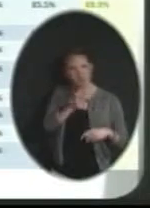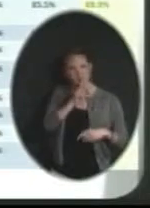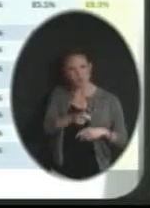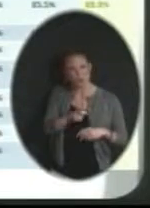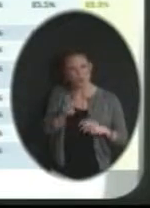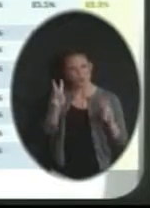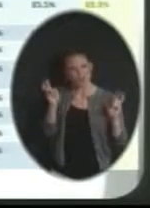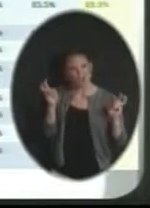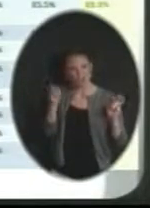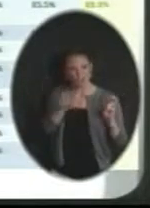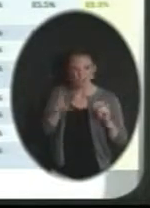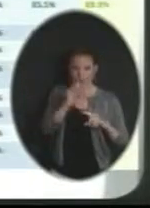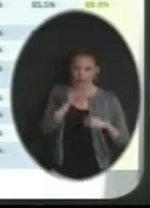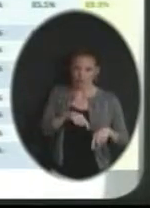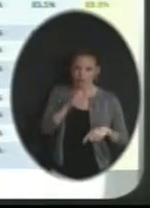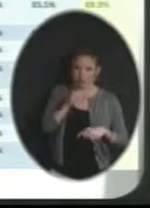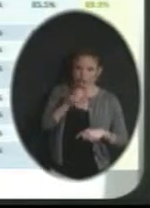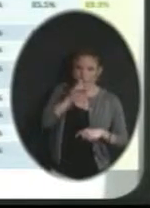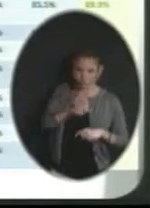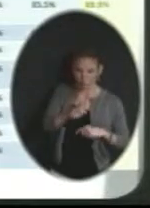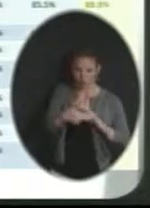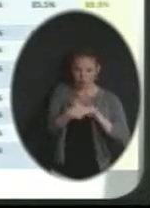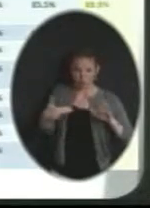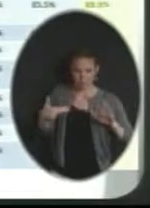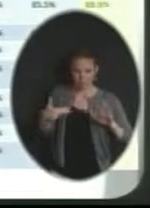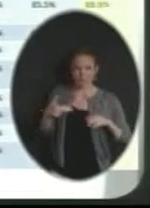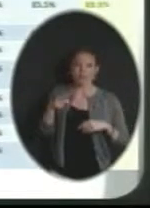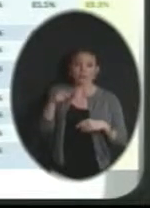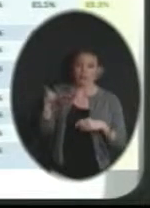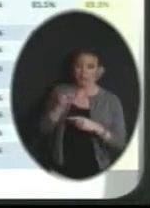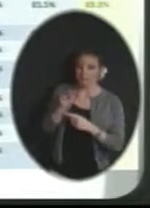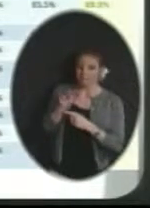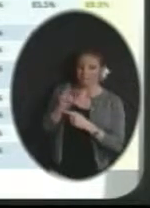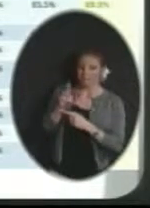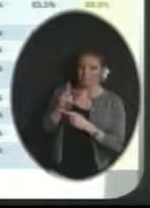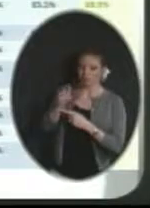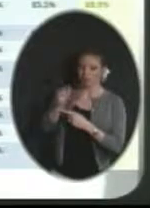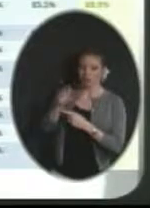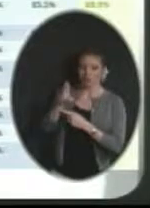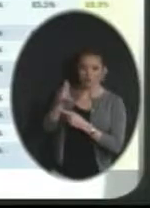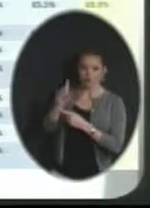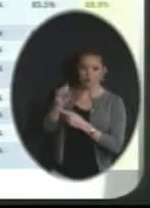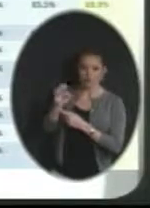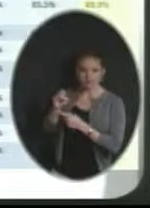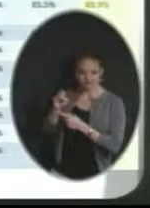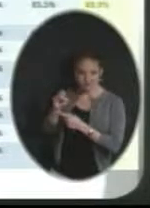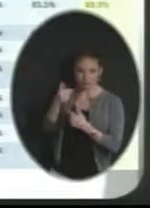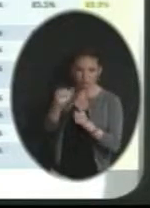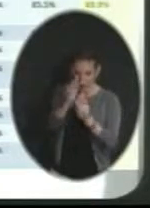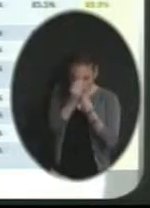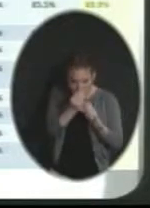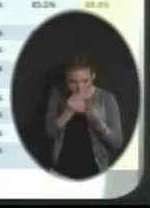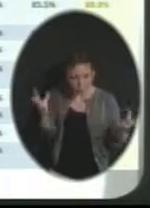So Mr. Hutchison has done so much this year to inform individuals about the budget, how the budget is developed,